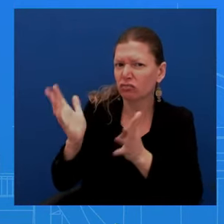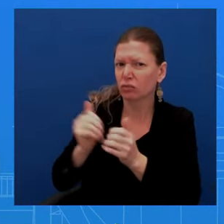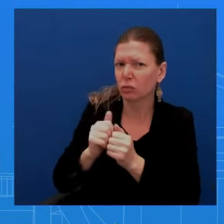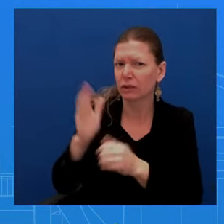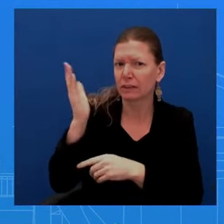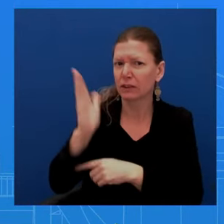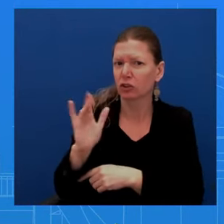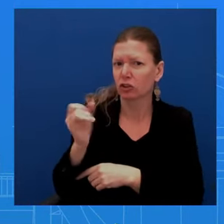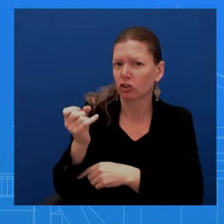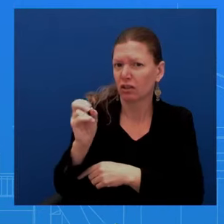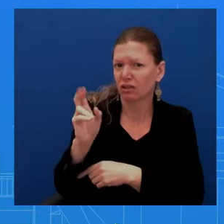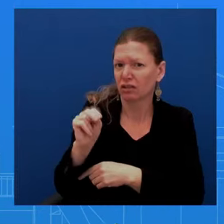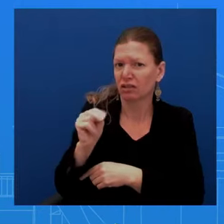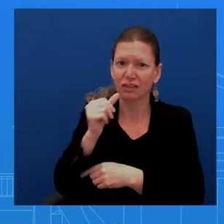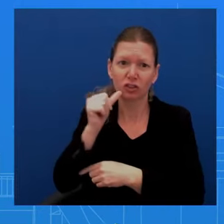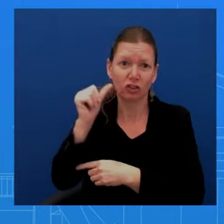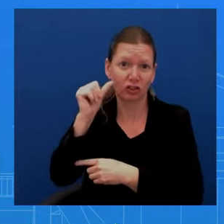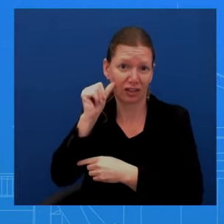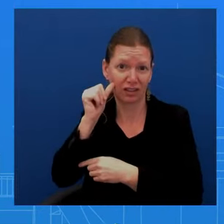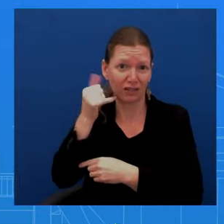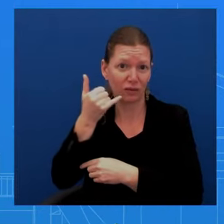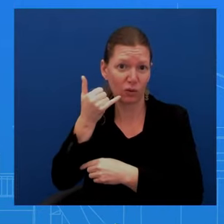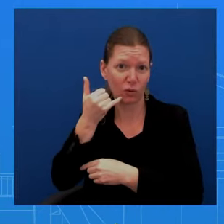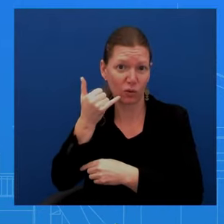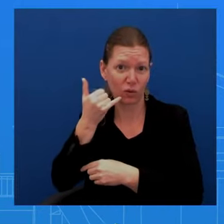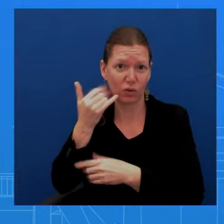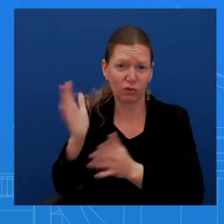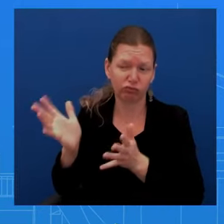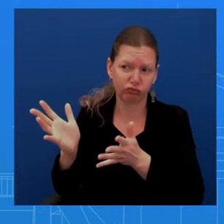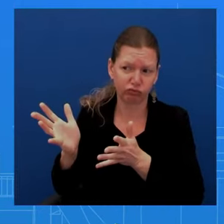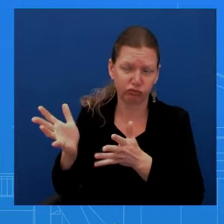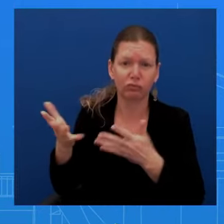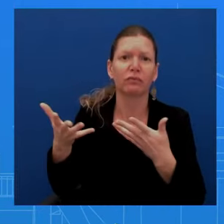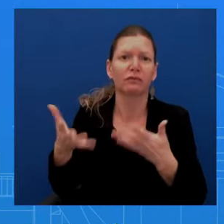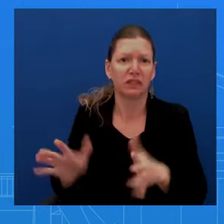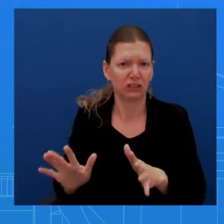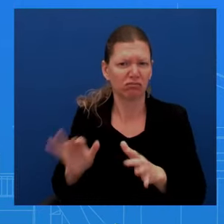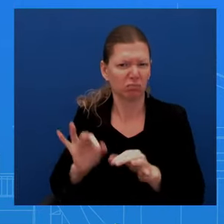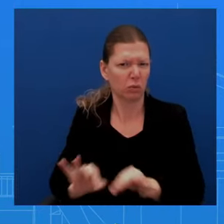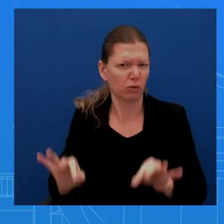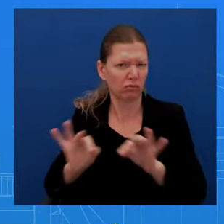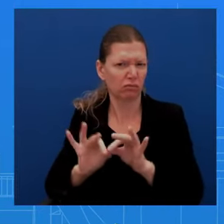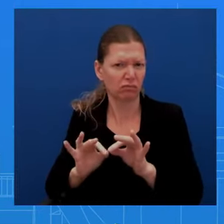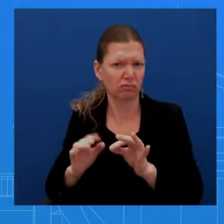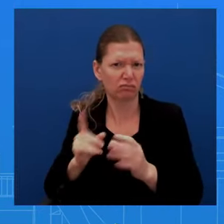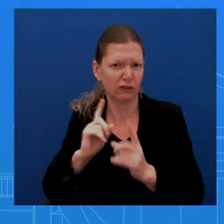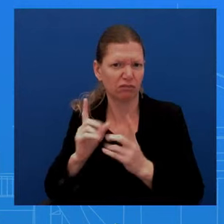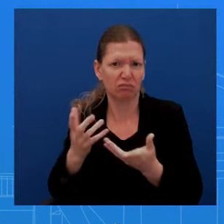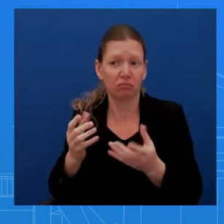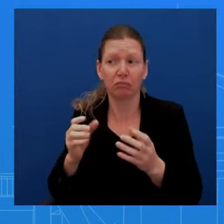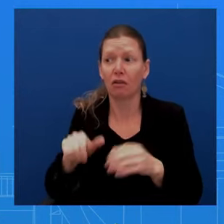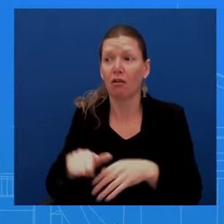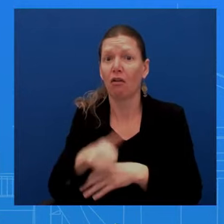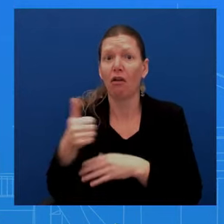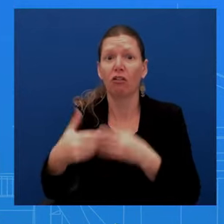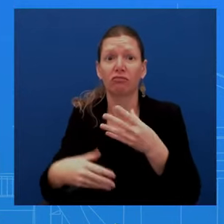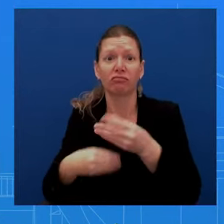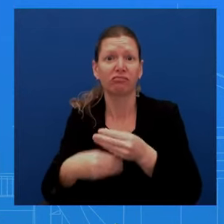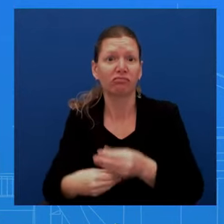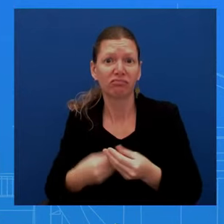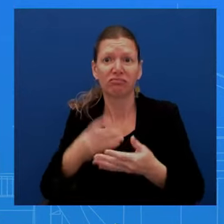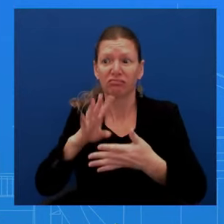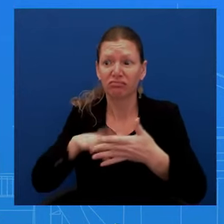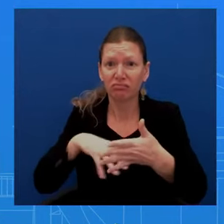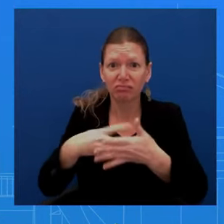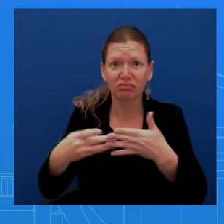away. And so they had that conversation. Um, I just don't have anything to share on a preview. Uh, any, uh, any meetings as it relates to the budget.